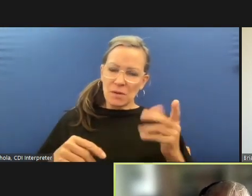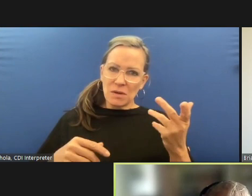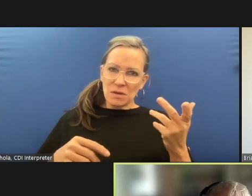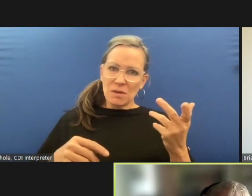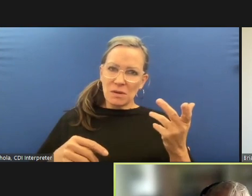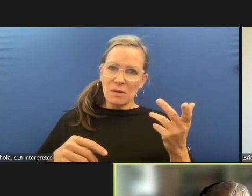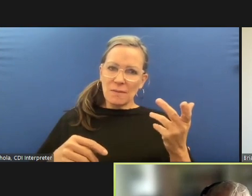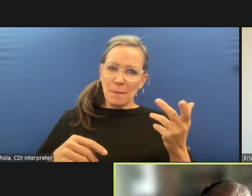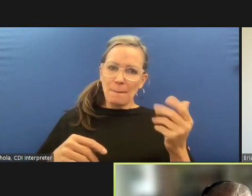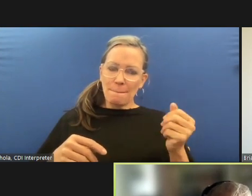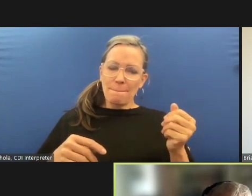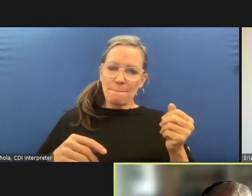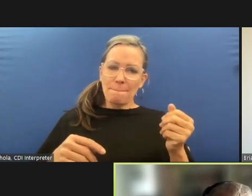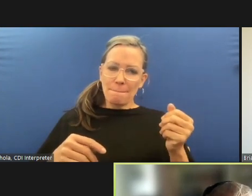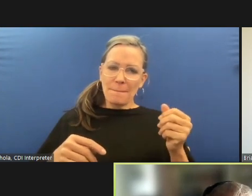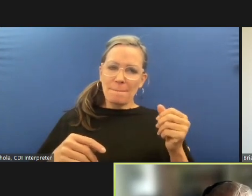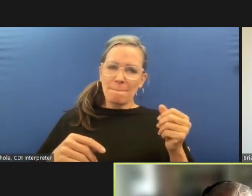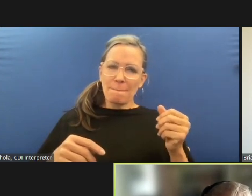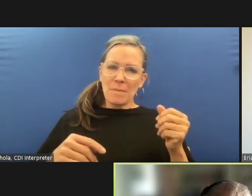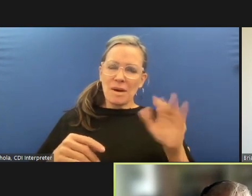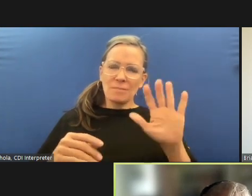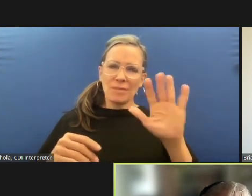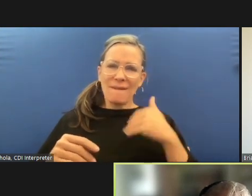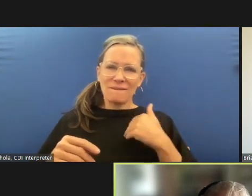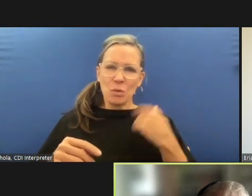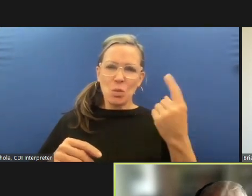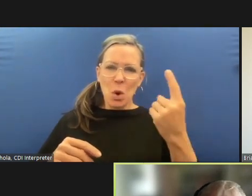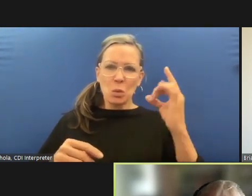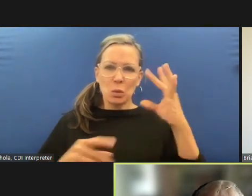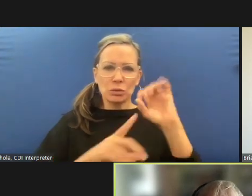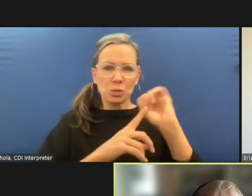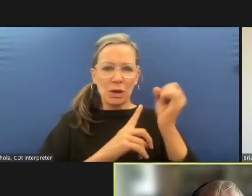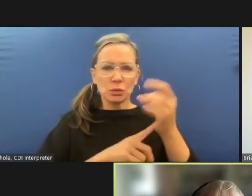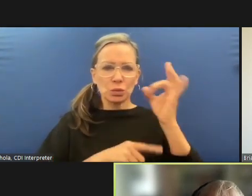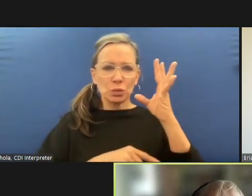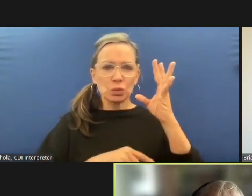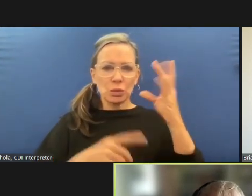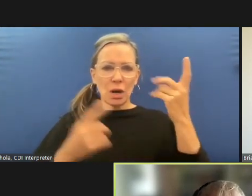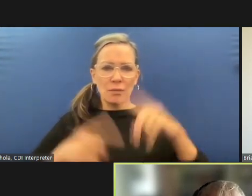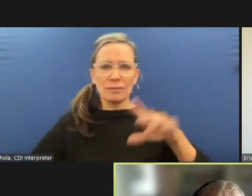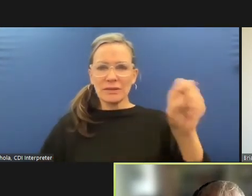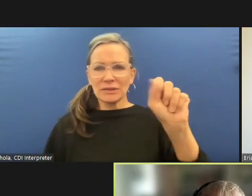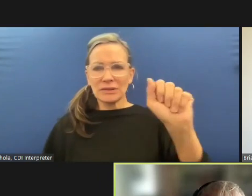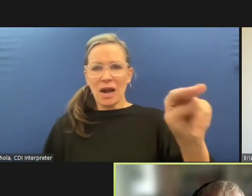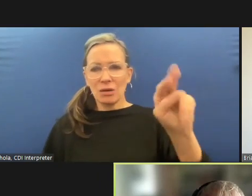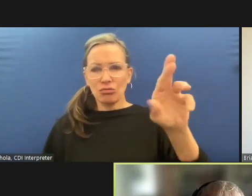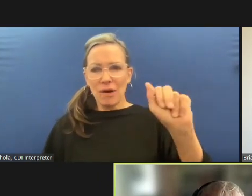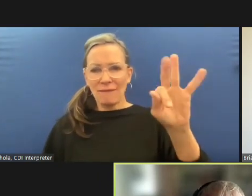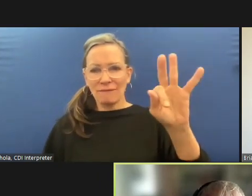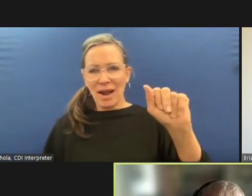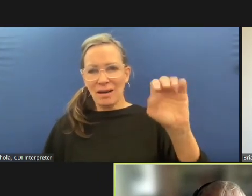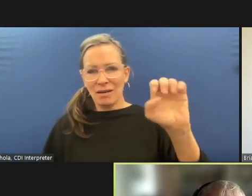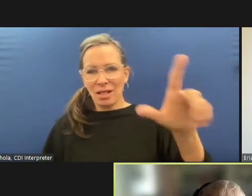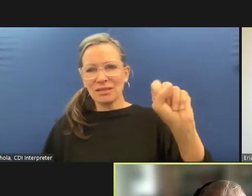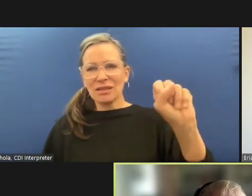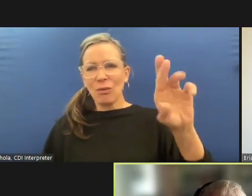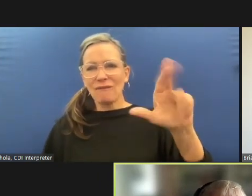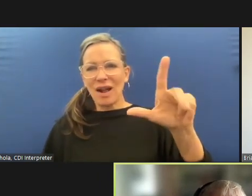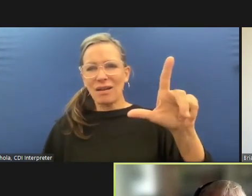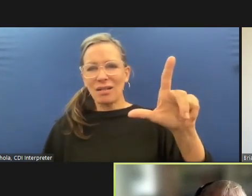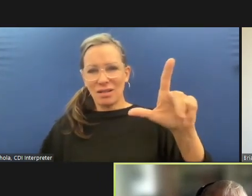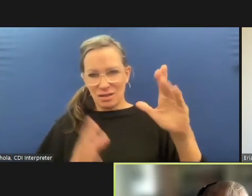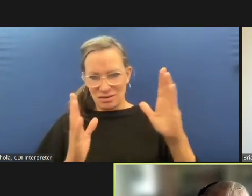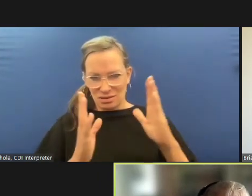that happened in san rafael one of the communities in our county uh that uh the investigation